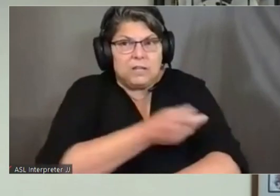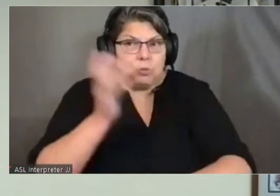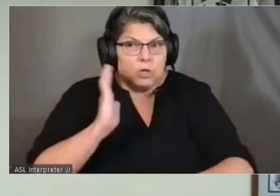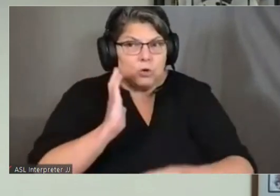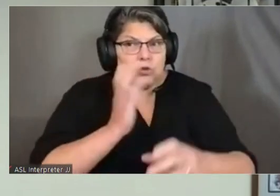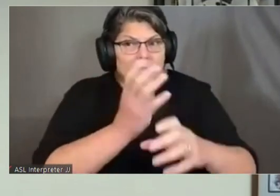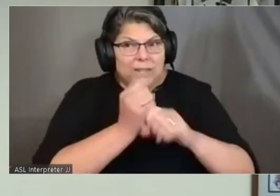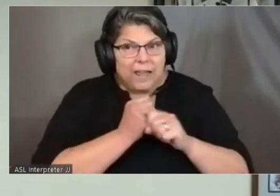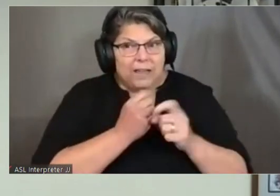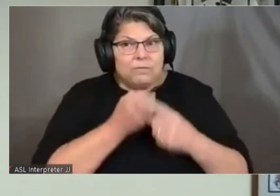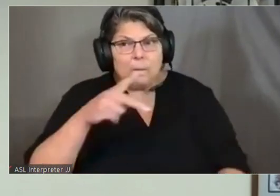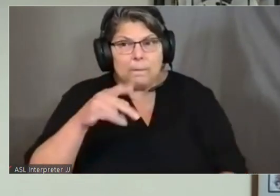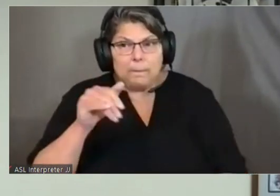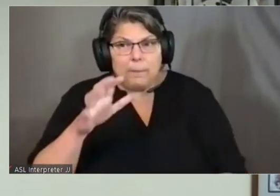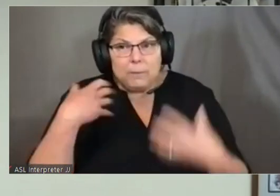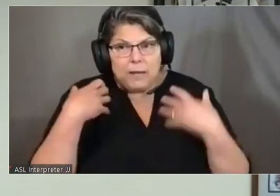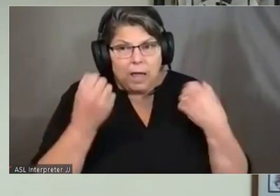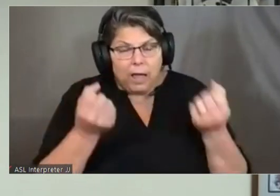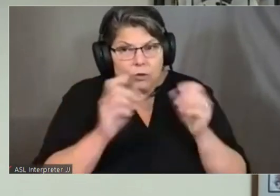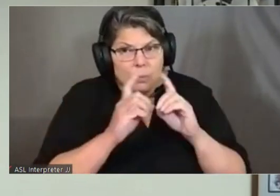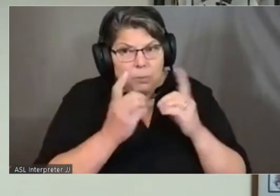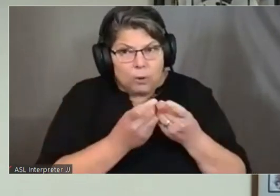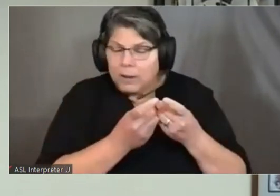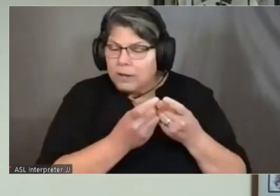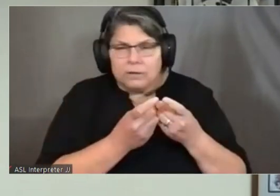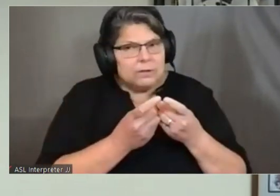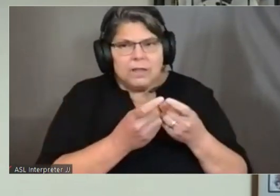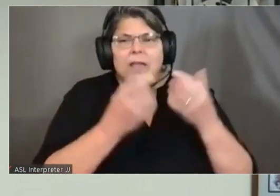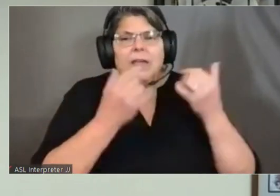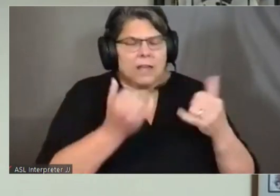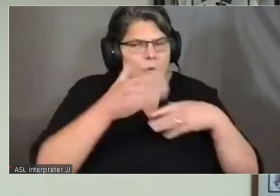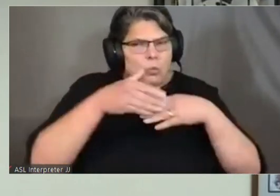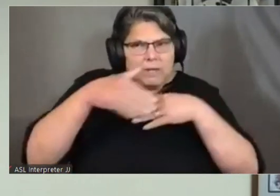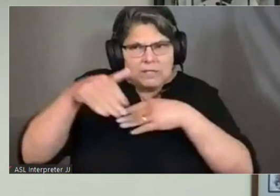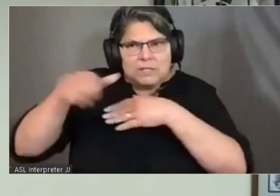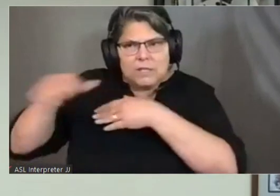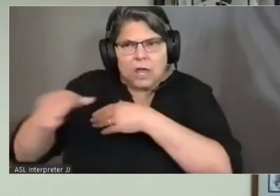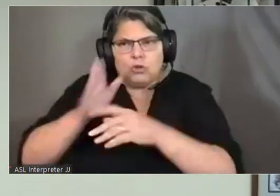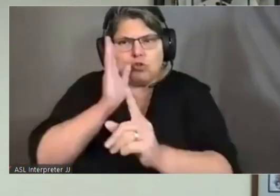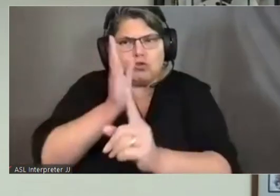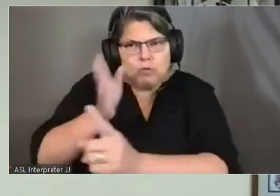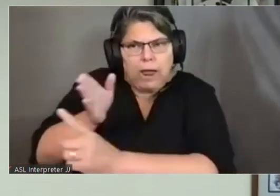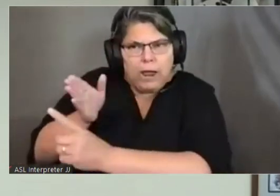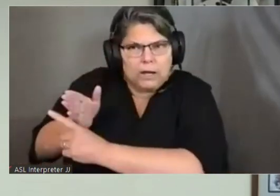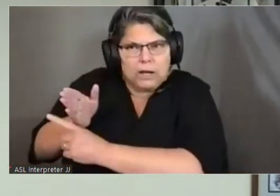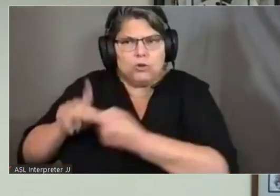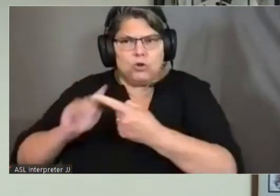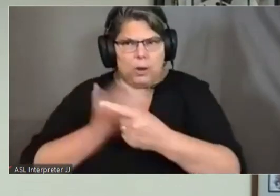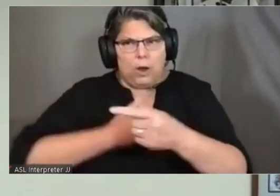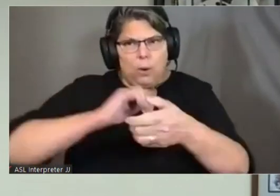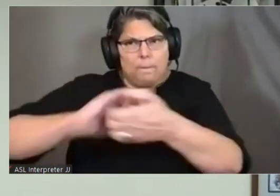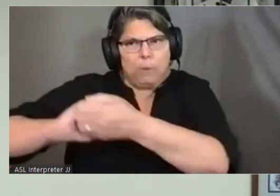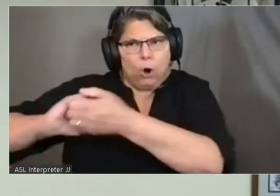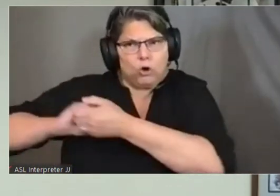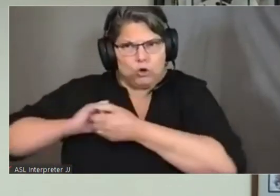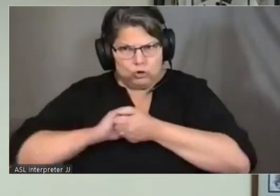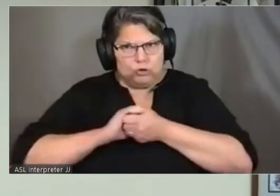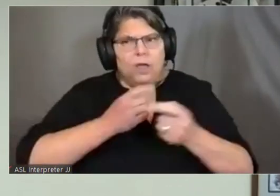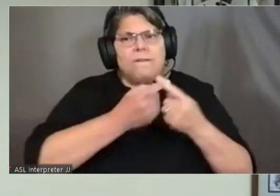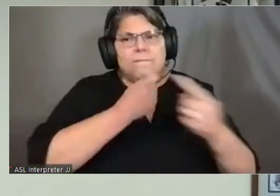public health will now be going directly to our partners from the state.